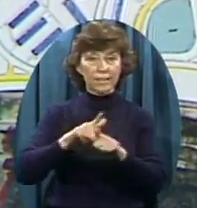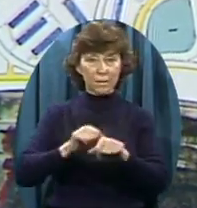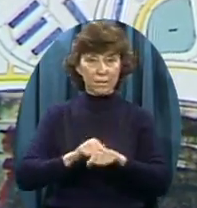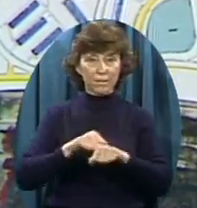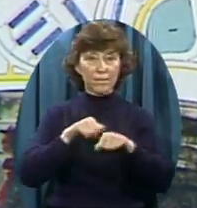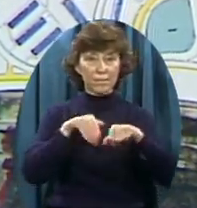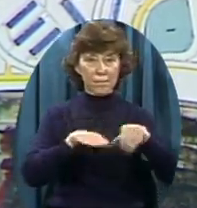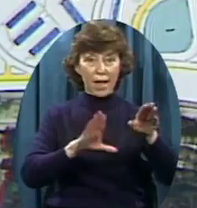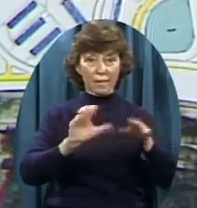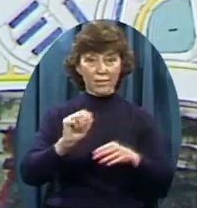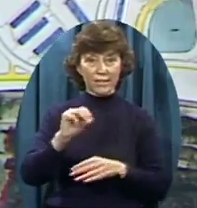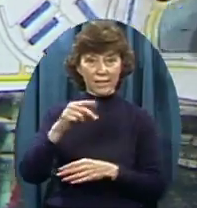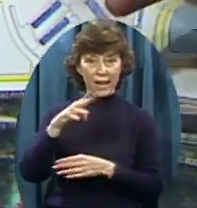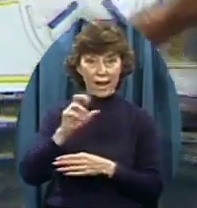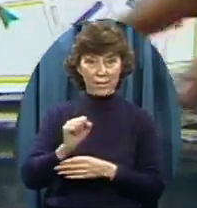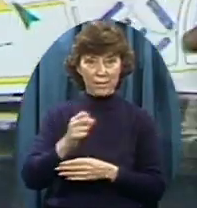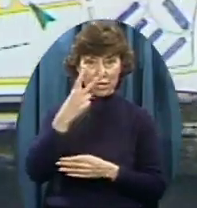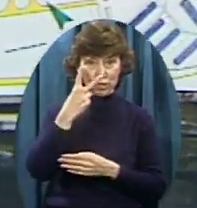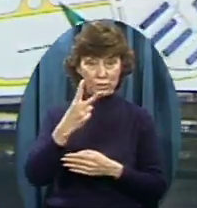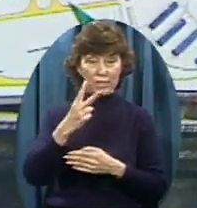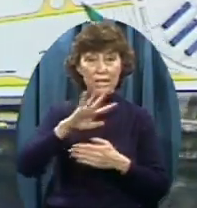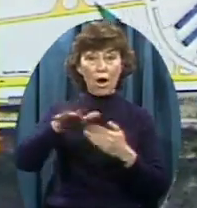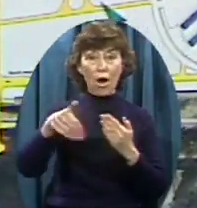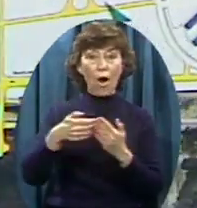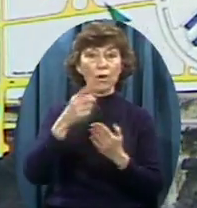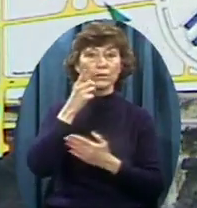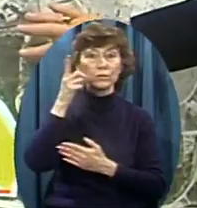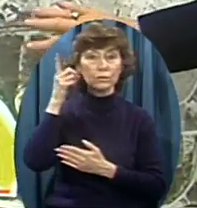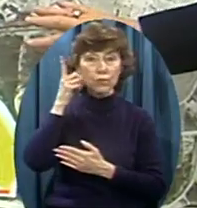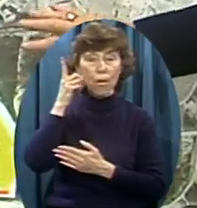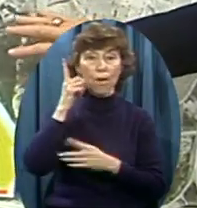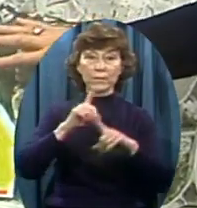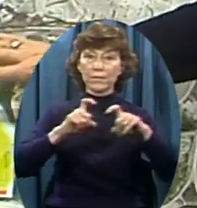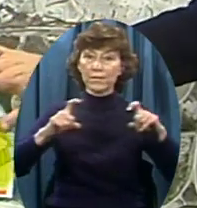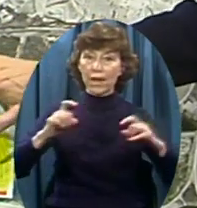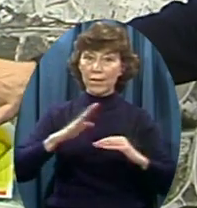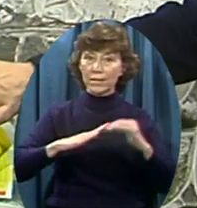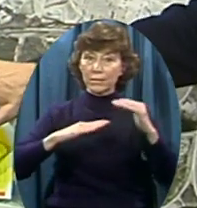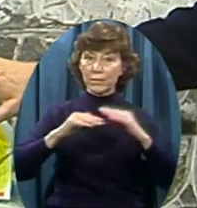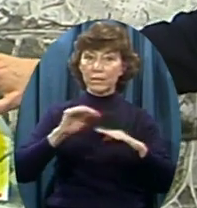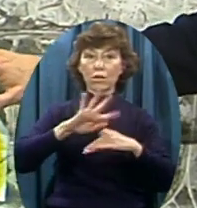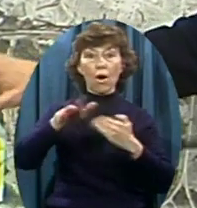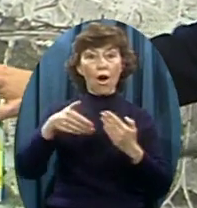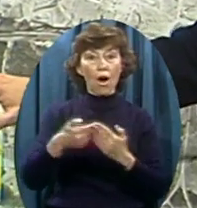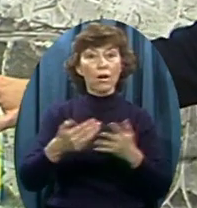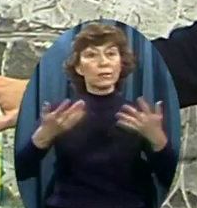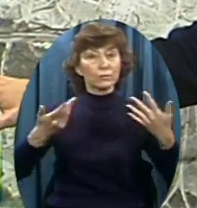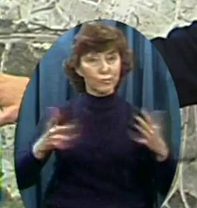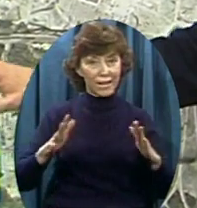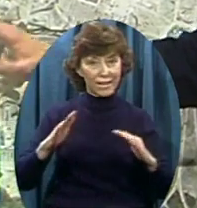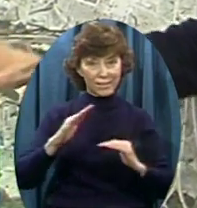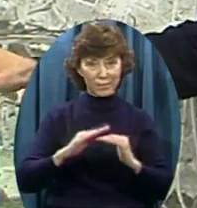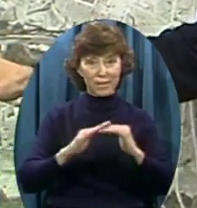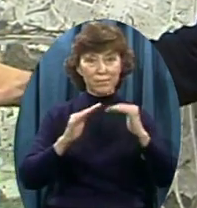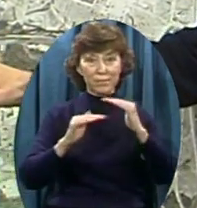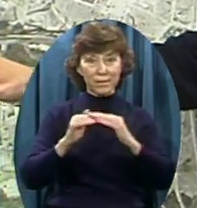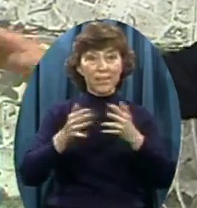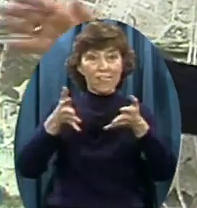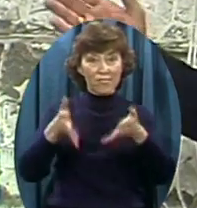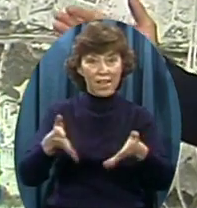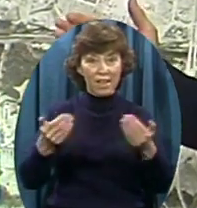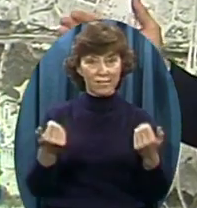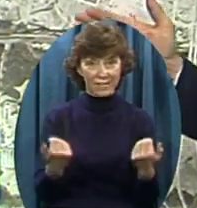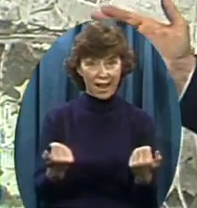multipurpose center These sixteen dormitories All of this Has already been erected It's there